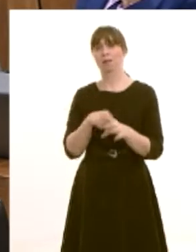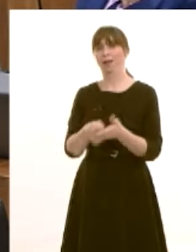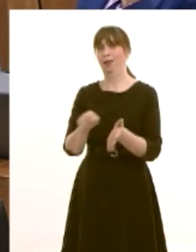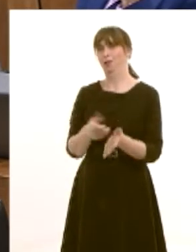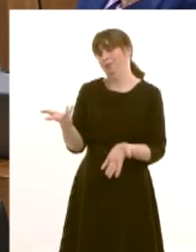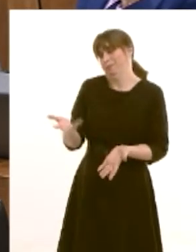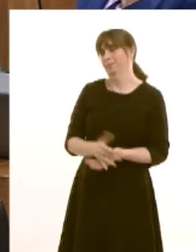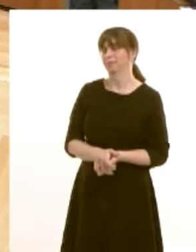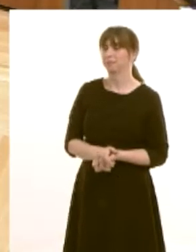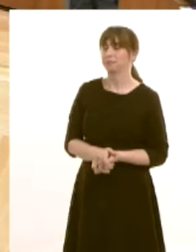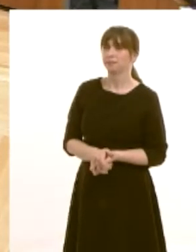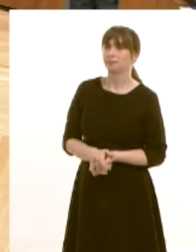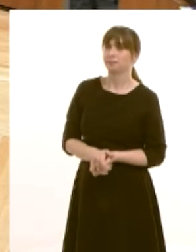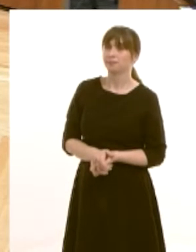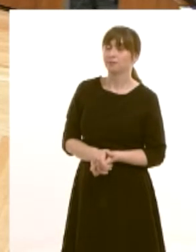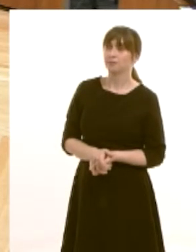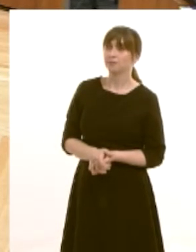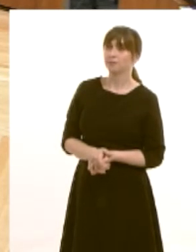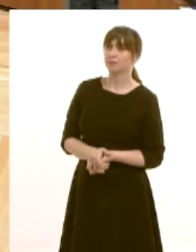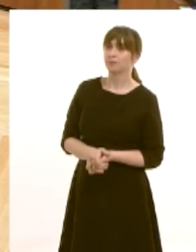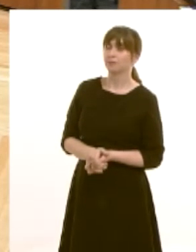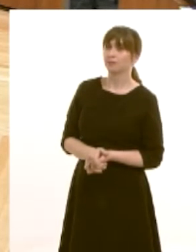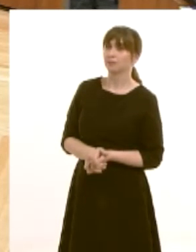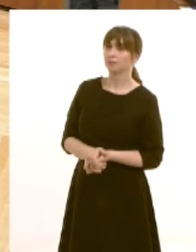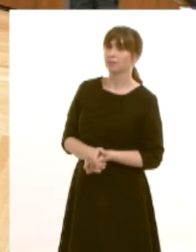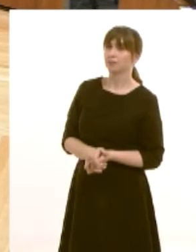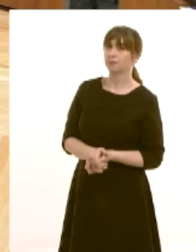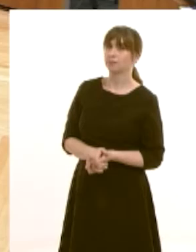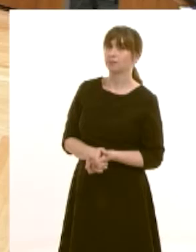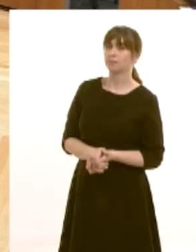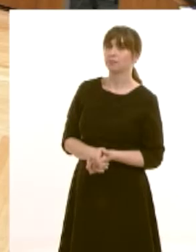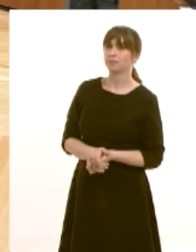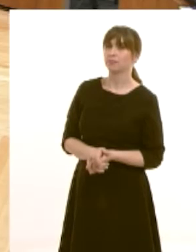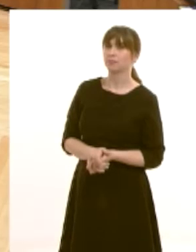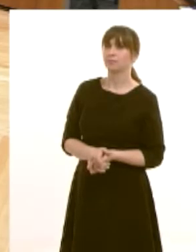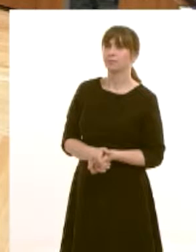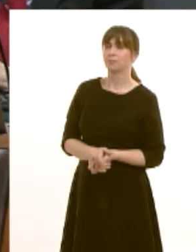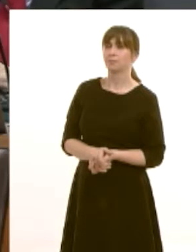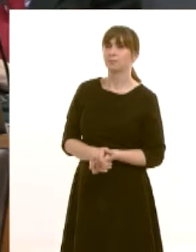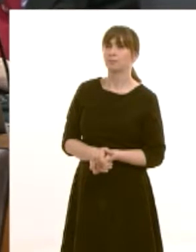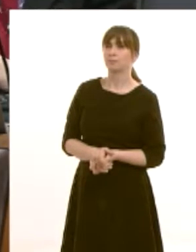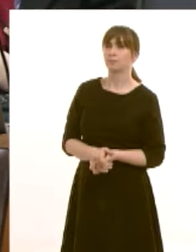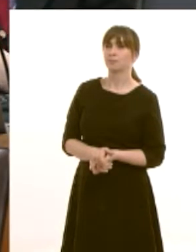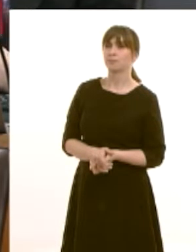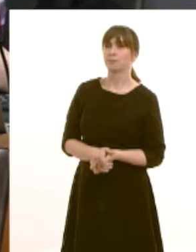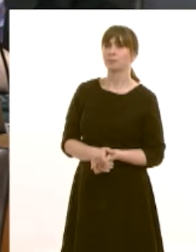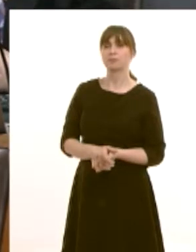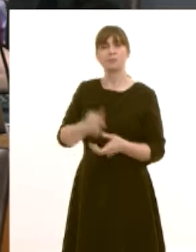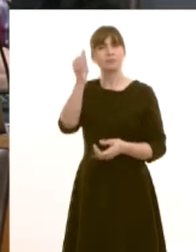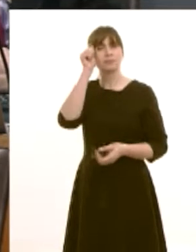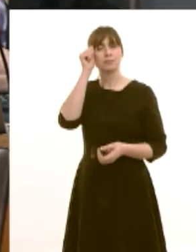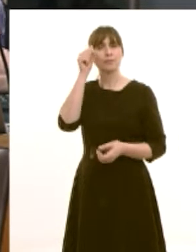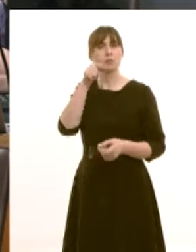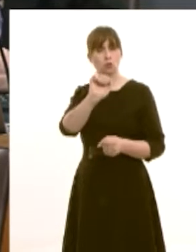christine chapman thank you uh first minister it's clear that delivering for the people of wales has been a key theme